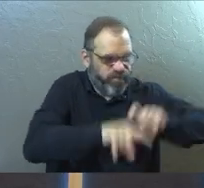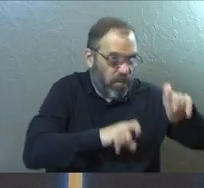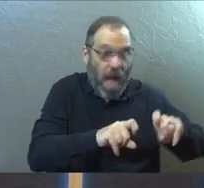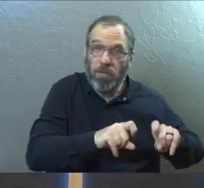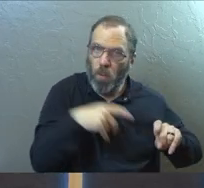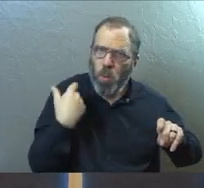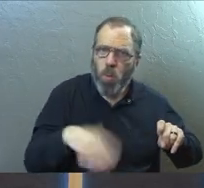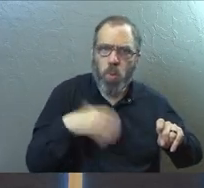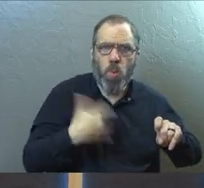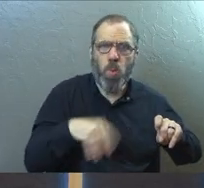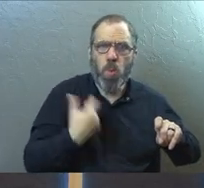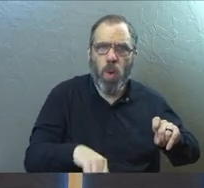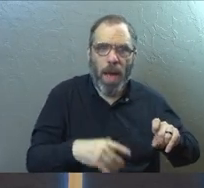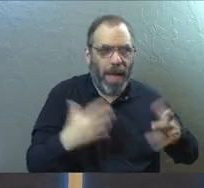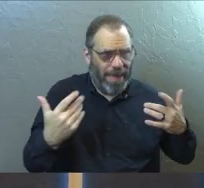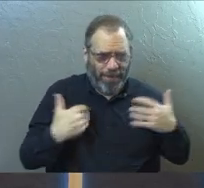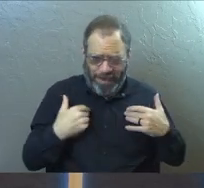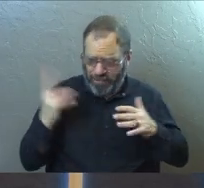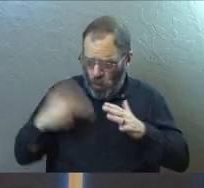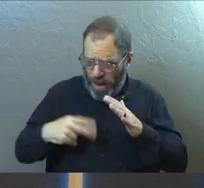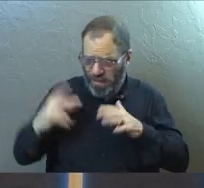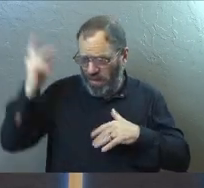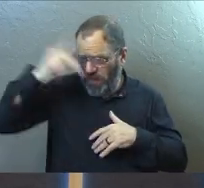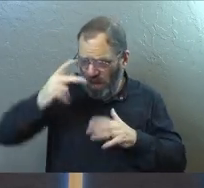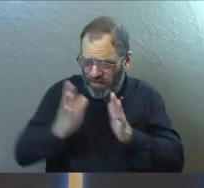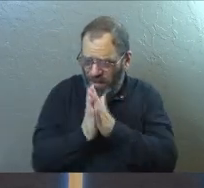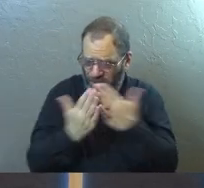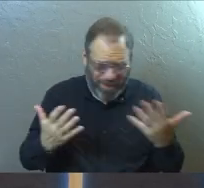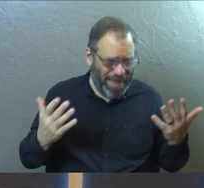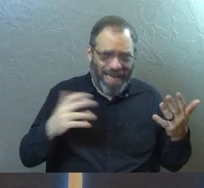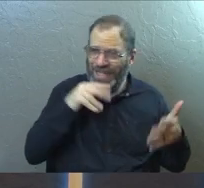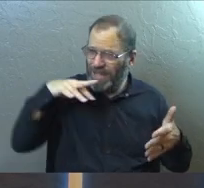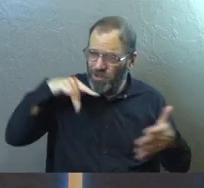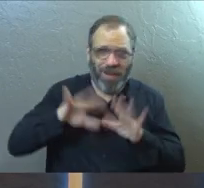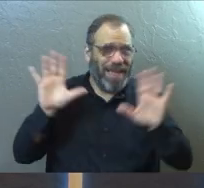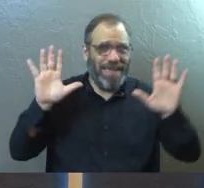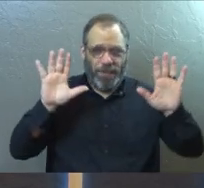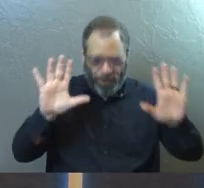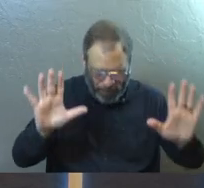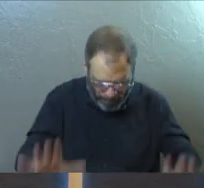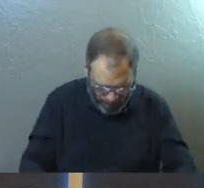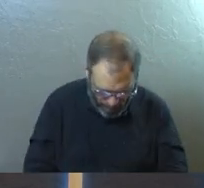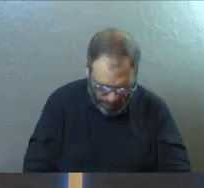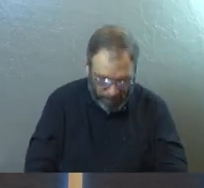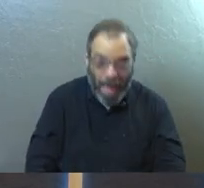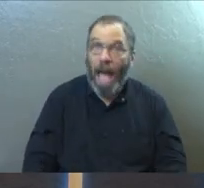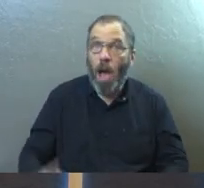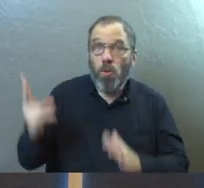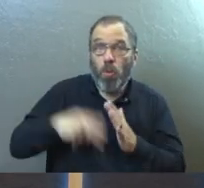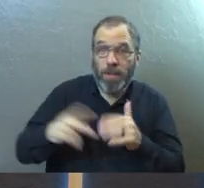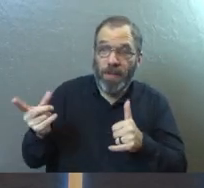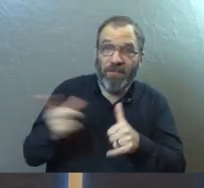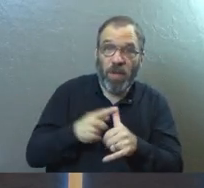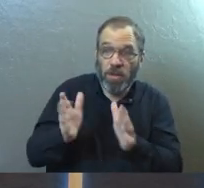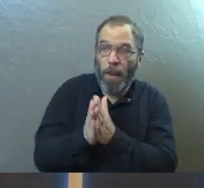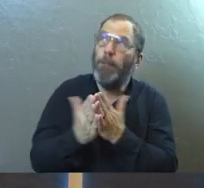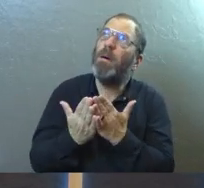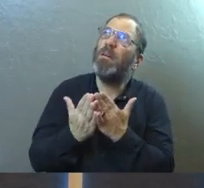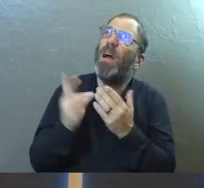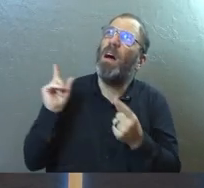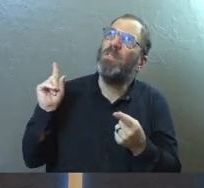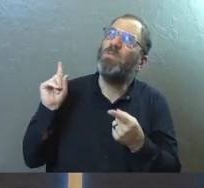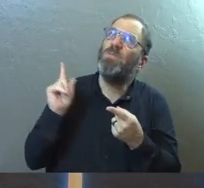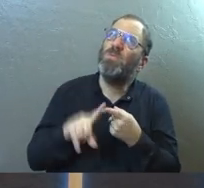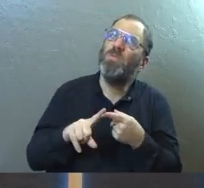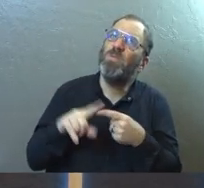all really heady stuff. And I hadn't read all the philosophy books, okay? I didn't start that way. I didn't read my first book, I think,